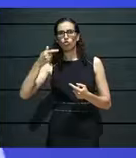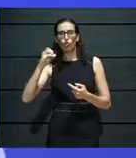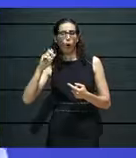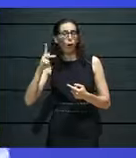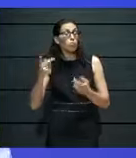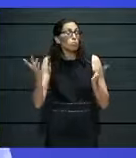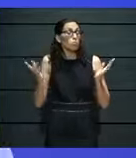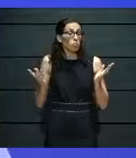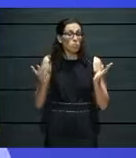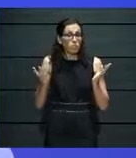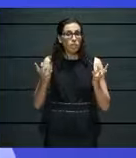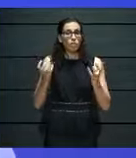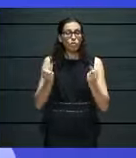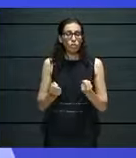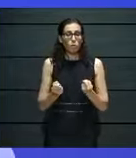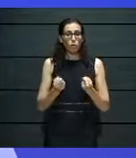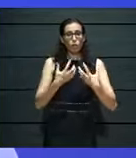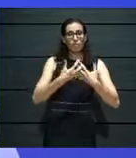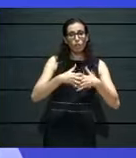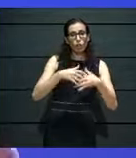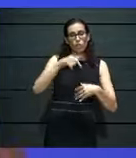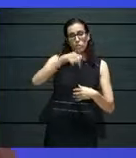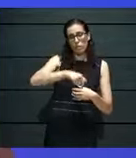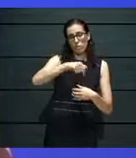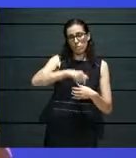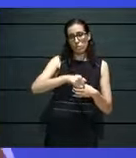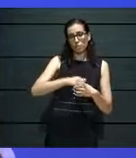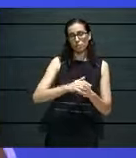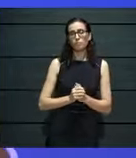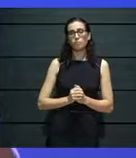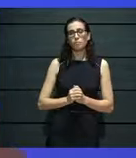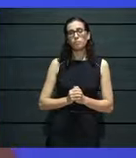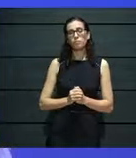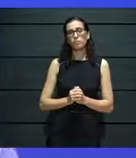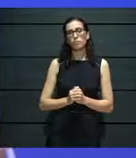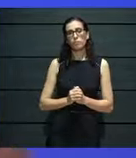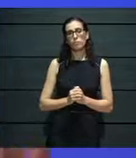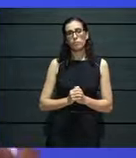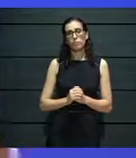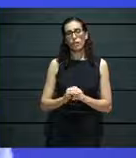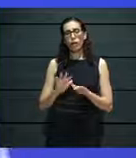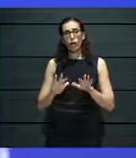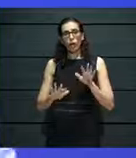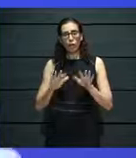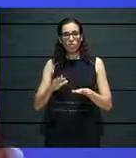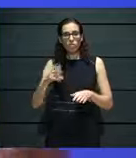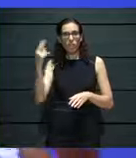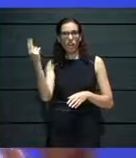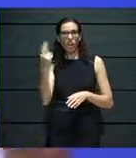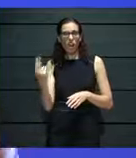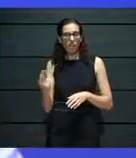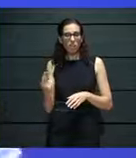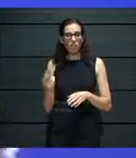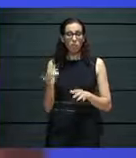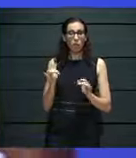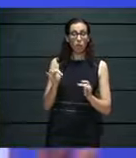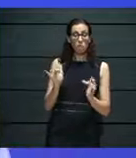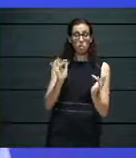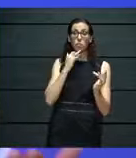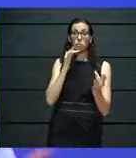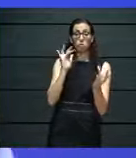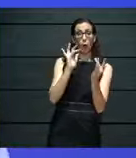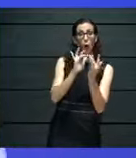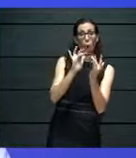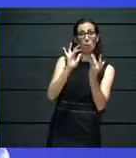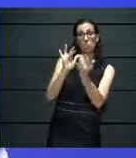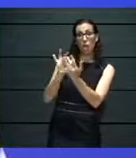Now, a lot of times, we think that to be artistic, we should not engage for some odd